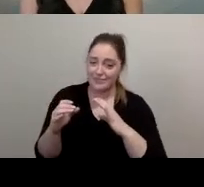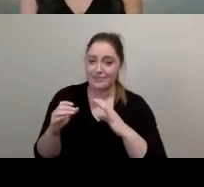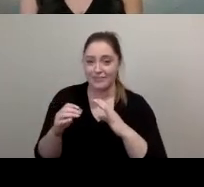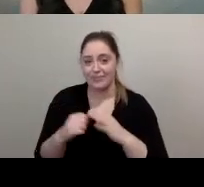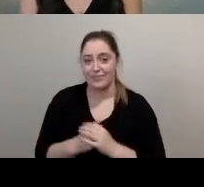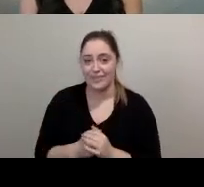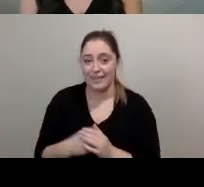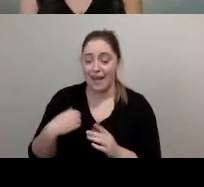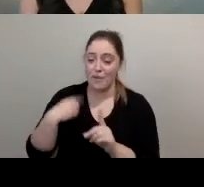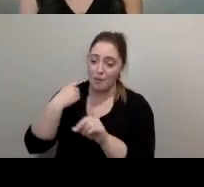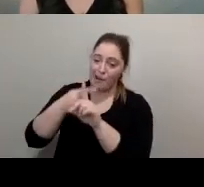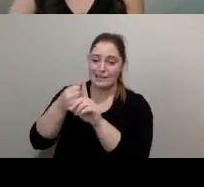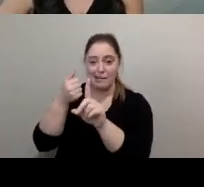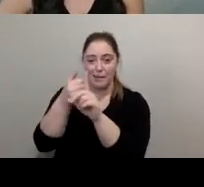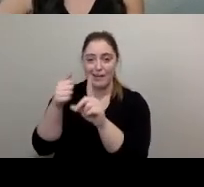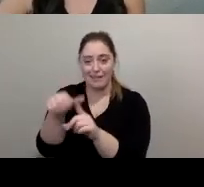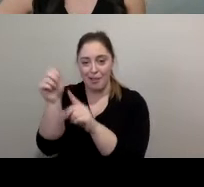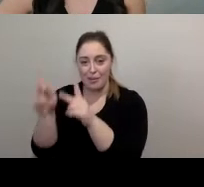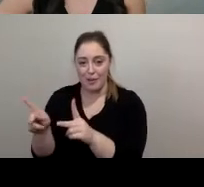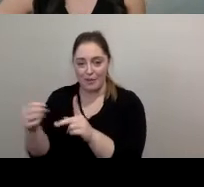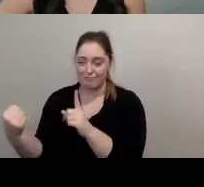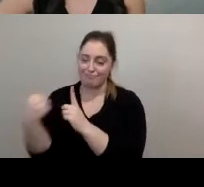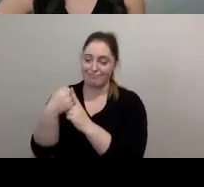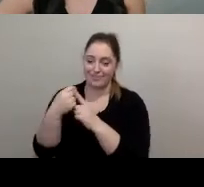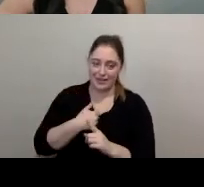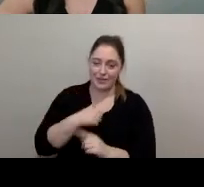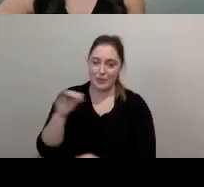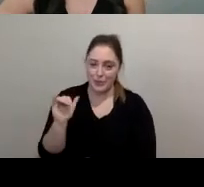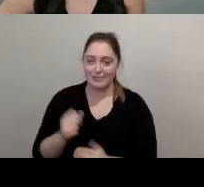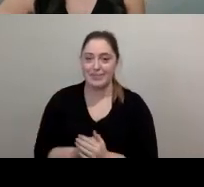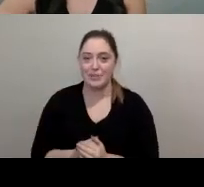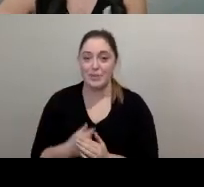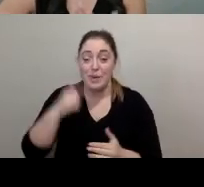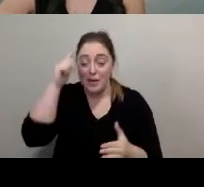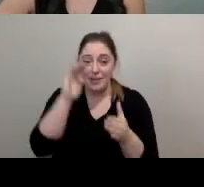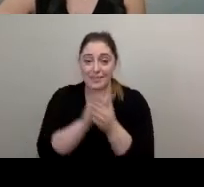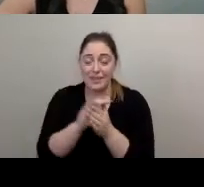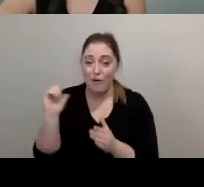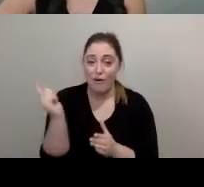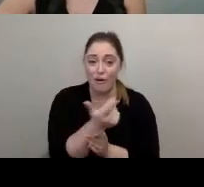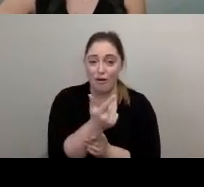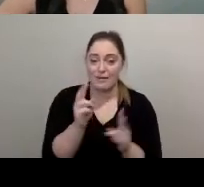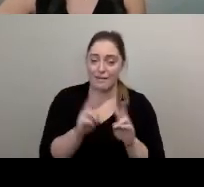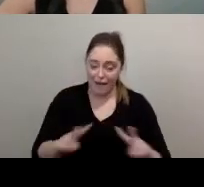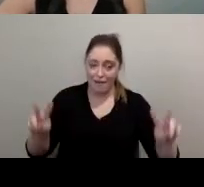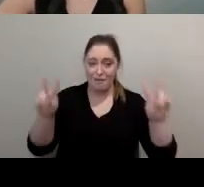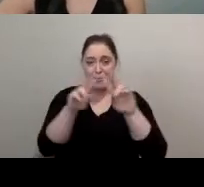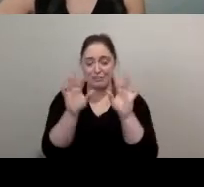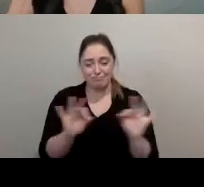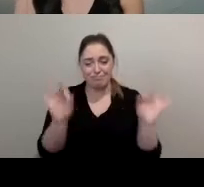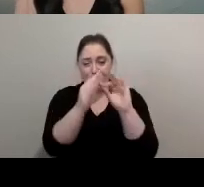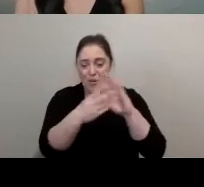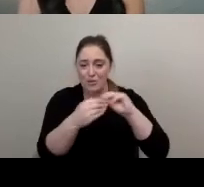have a positive impact on others and we believe that everyone has a very valuable and important story to hear